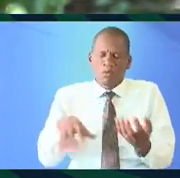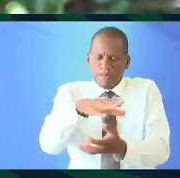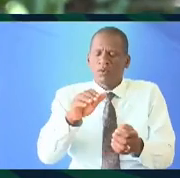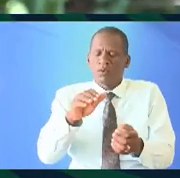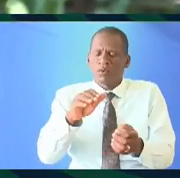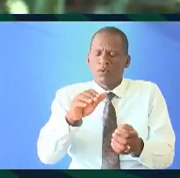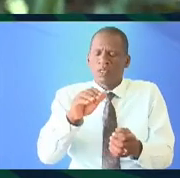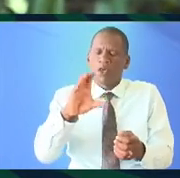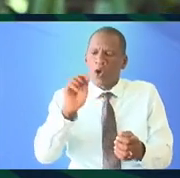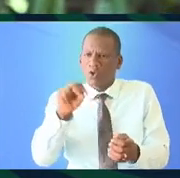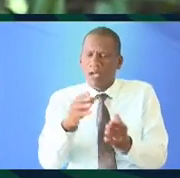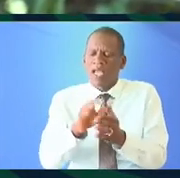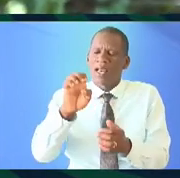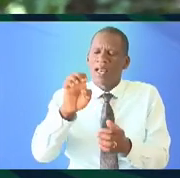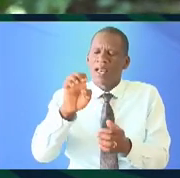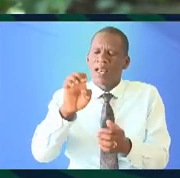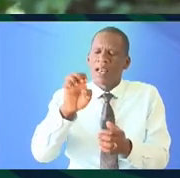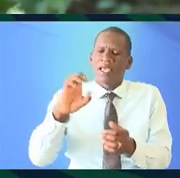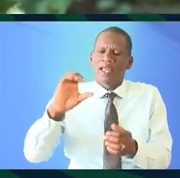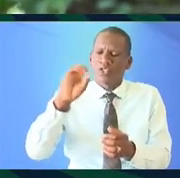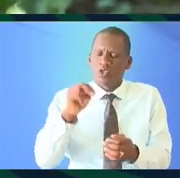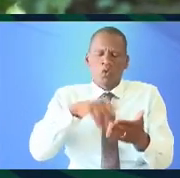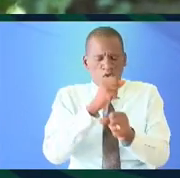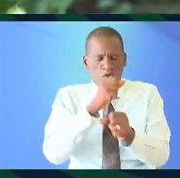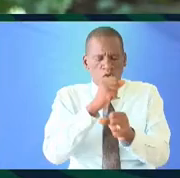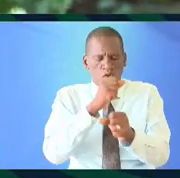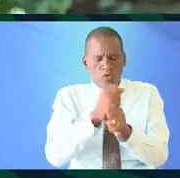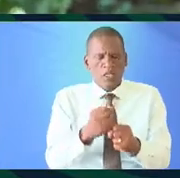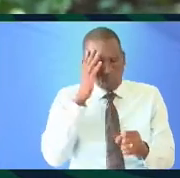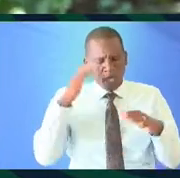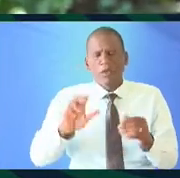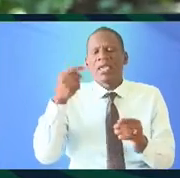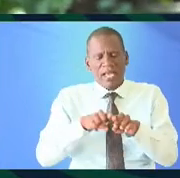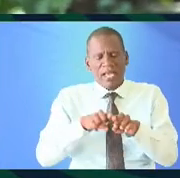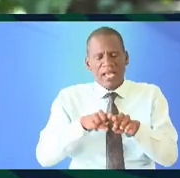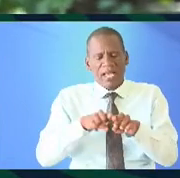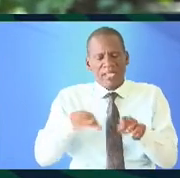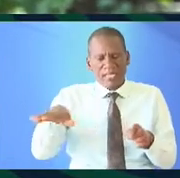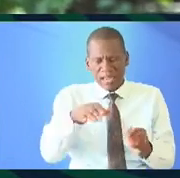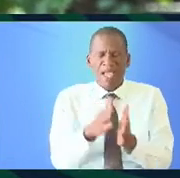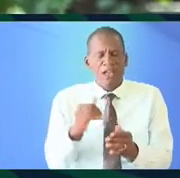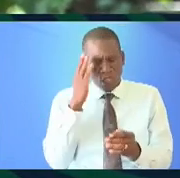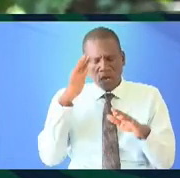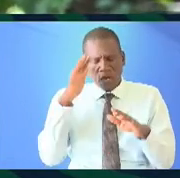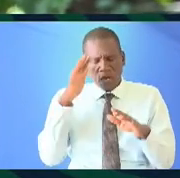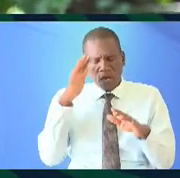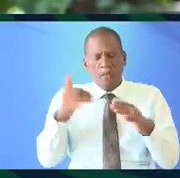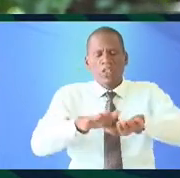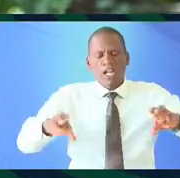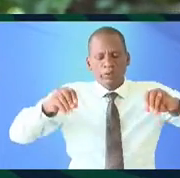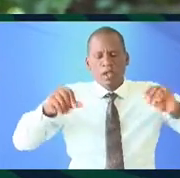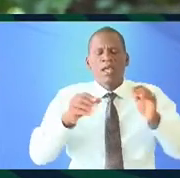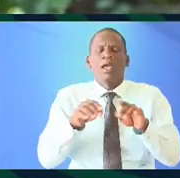and with eri silk and cotton one what we did was to think about Kenya as a place and to think about the